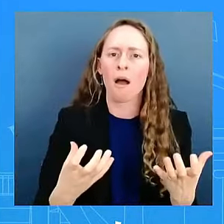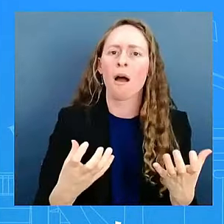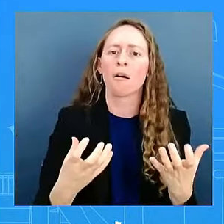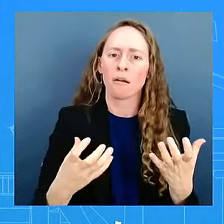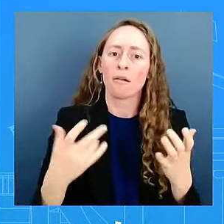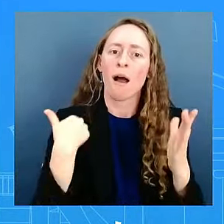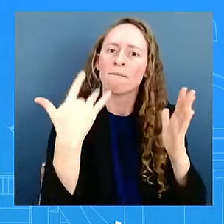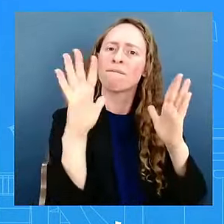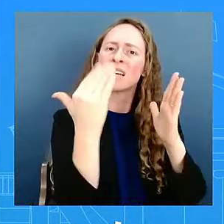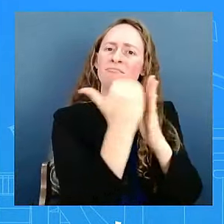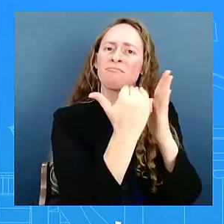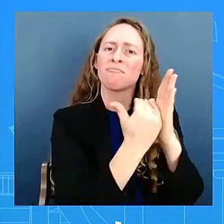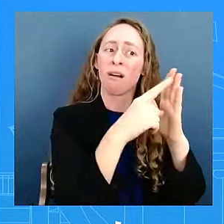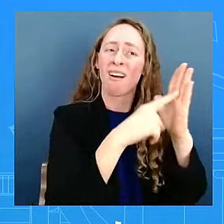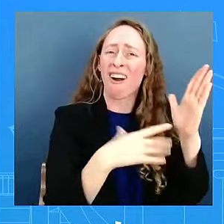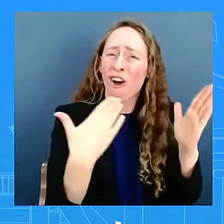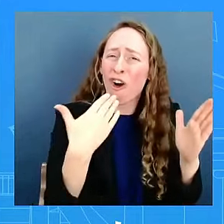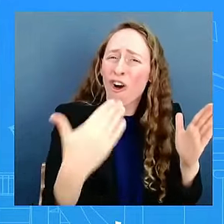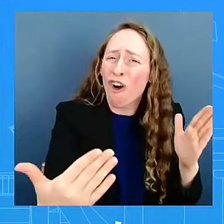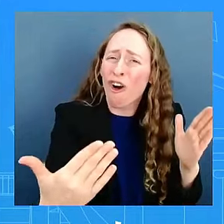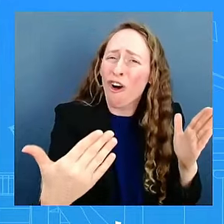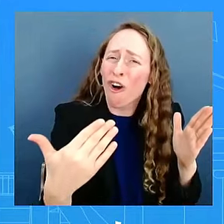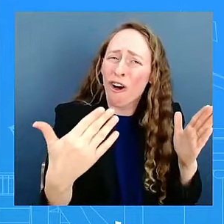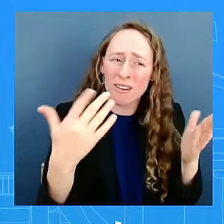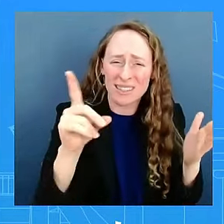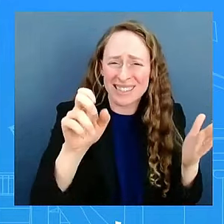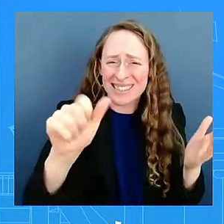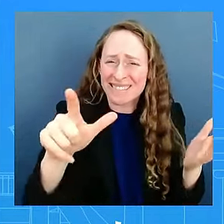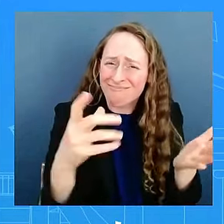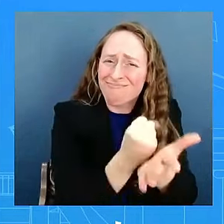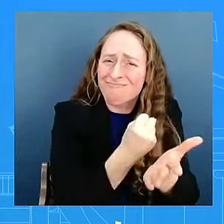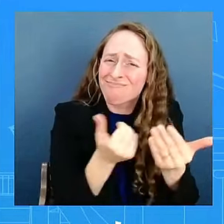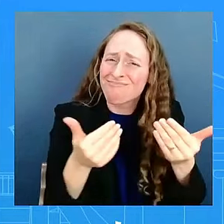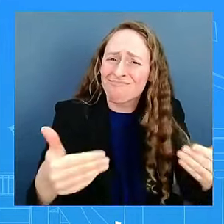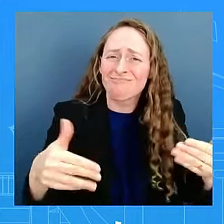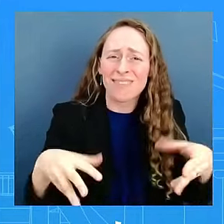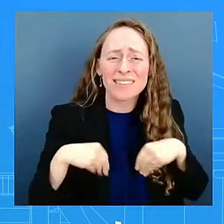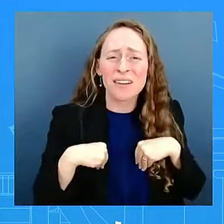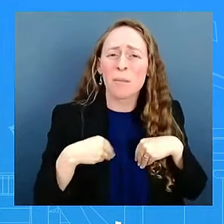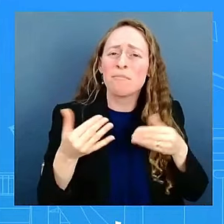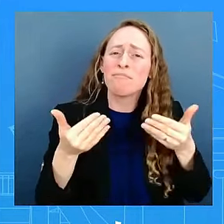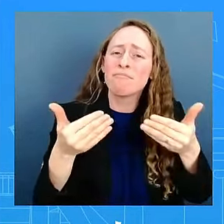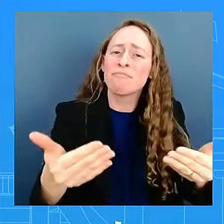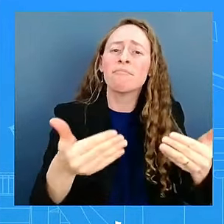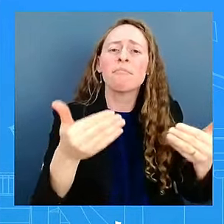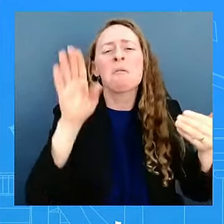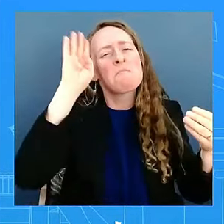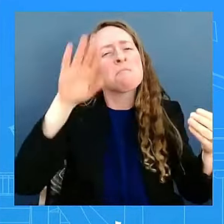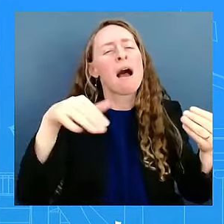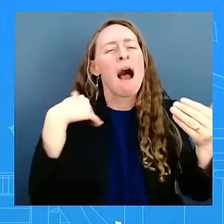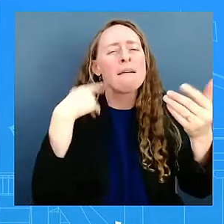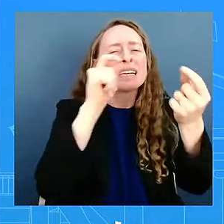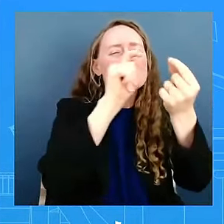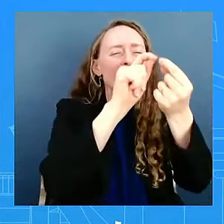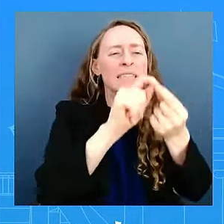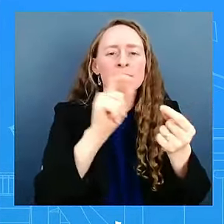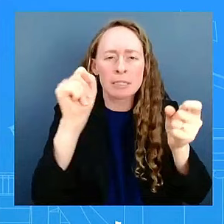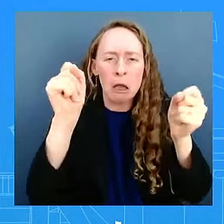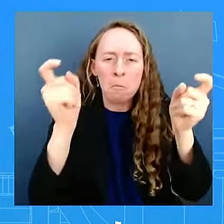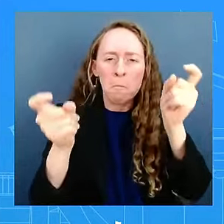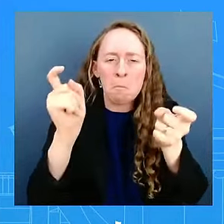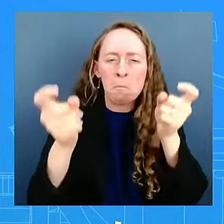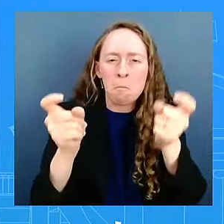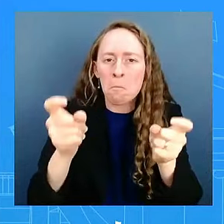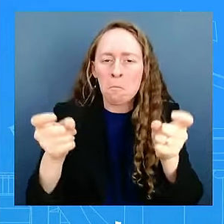They ought to sit down in earnest and hash through these details that have to be fleshed out and close the gaps that we believe can be